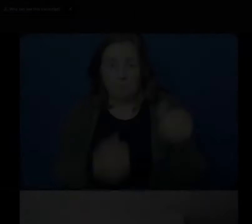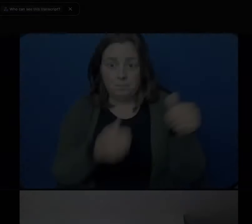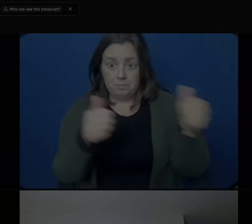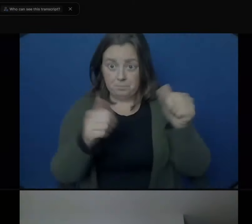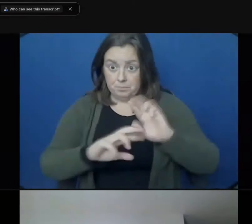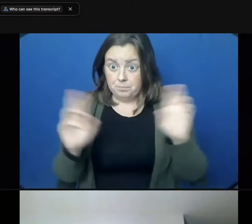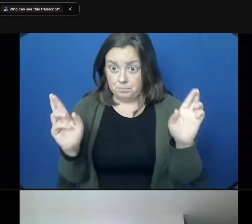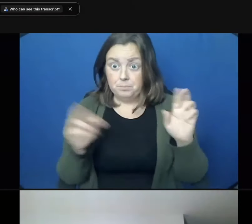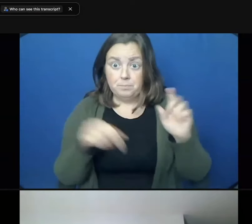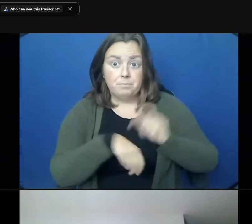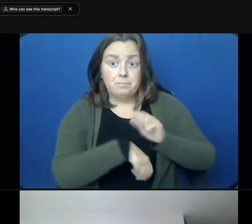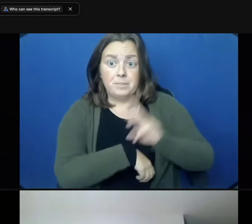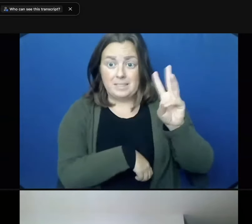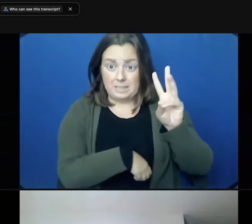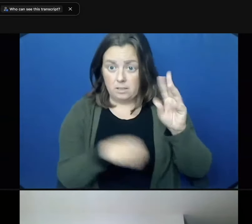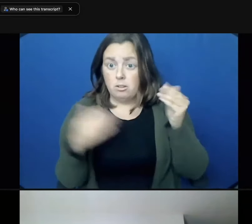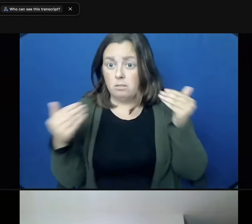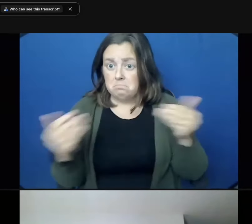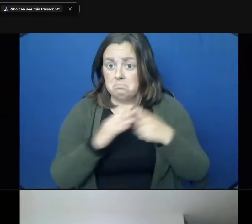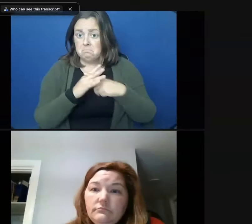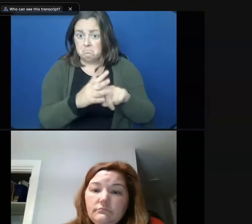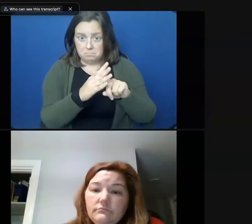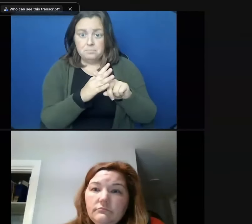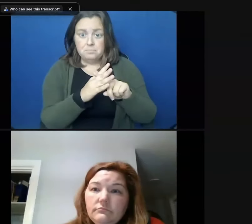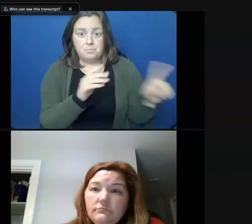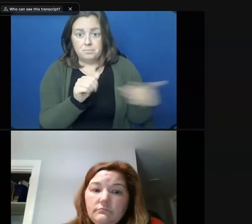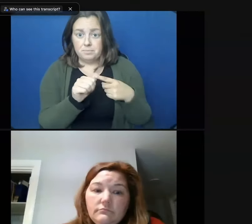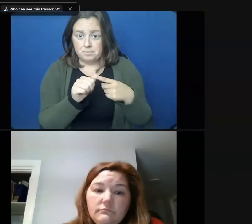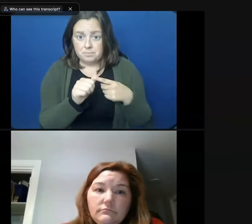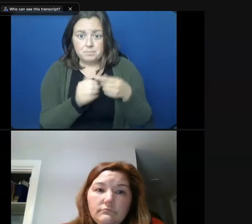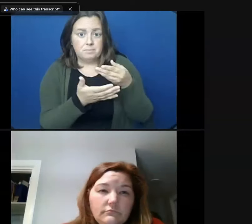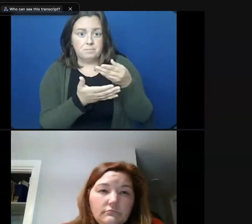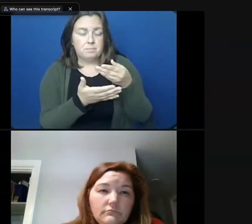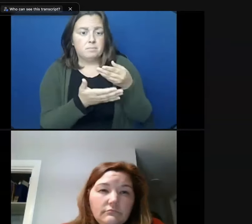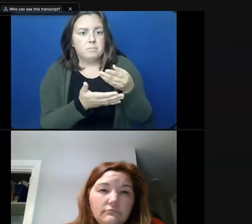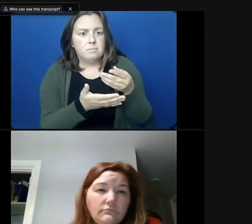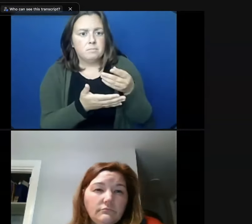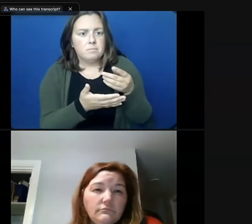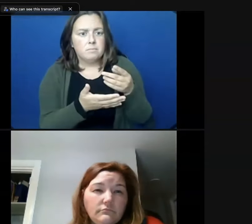We've got 6 o'clock. We're going to start it up. First thing is the Pledge of Allegiance. Eye of Your Life.